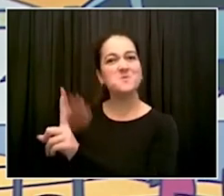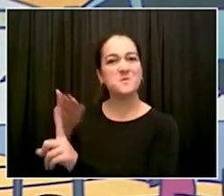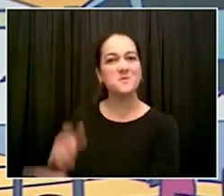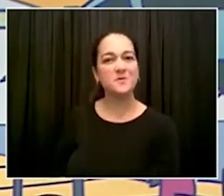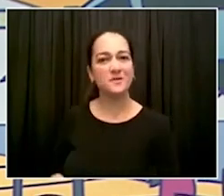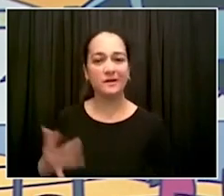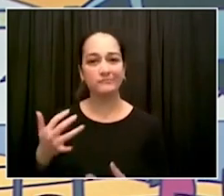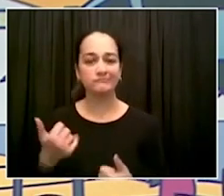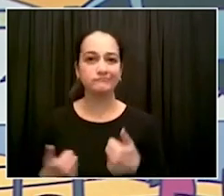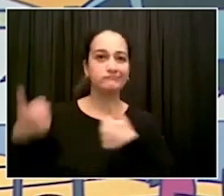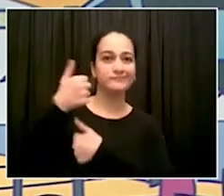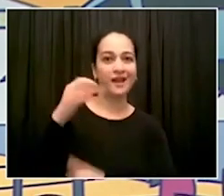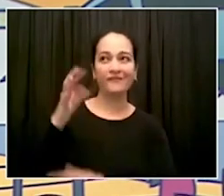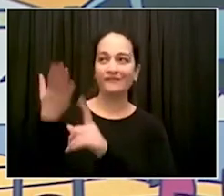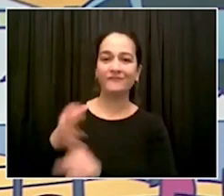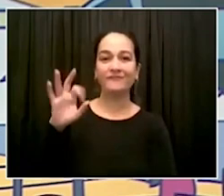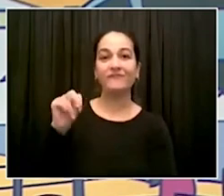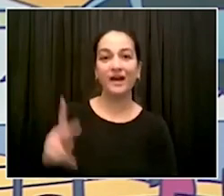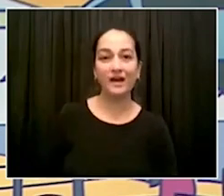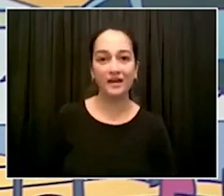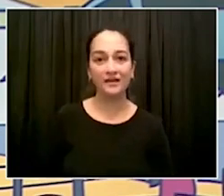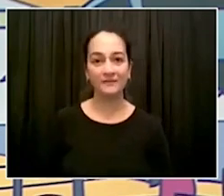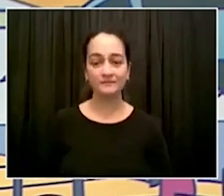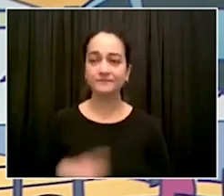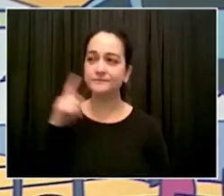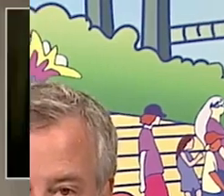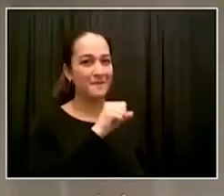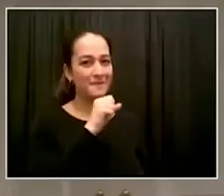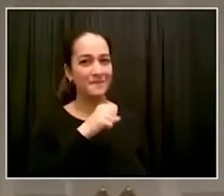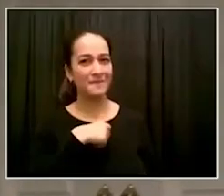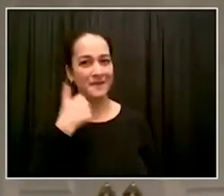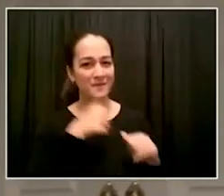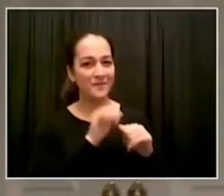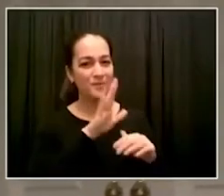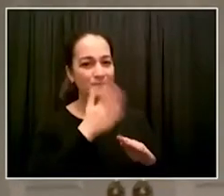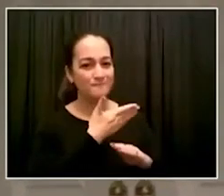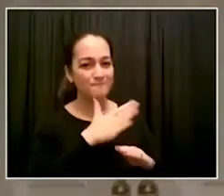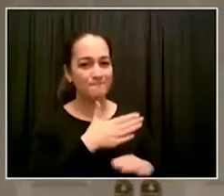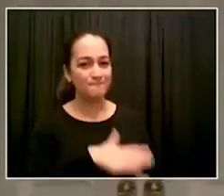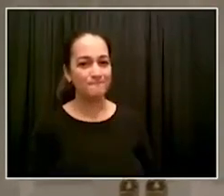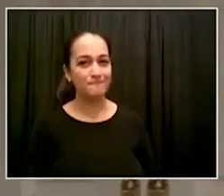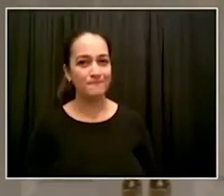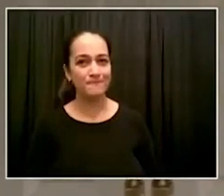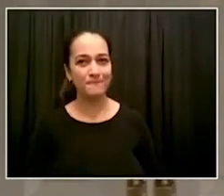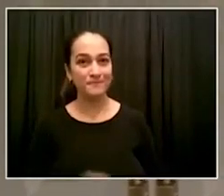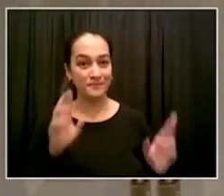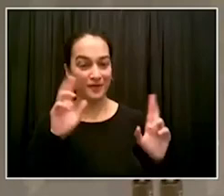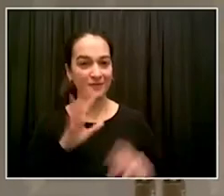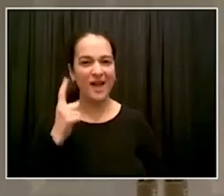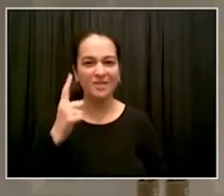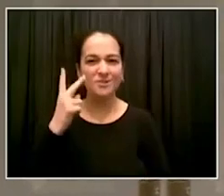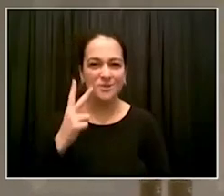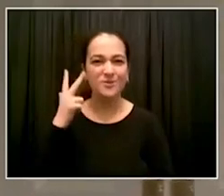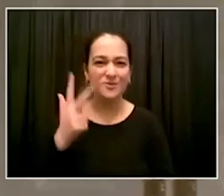he is headlining the Queen's concert and helping to bring back New York City. One, two, three, four. One